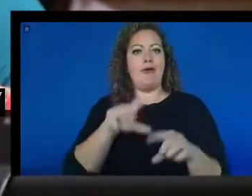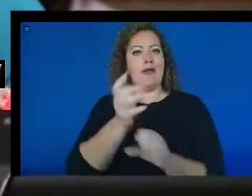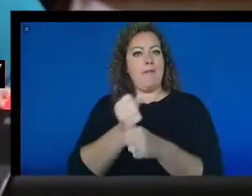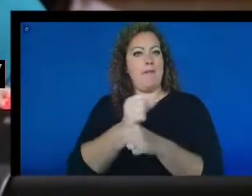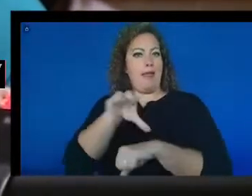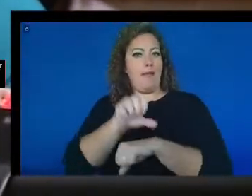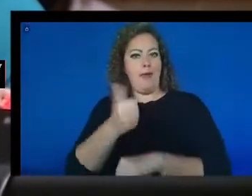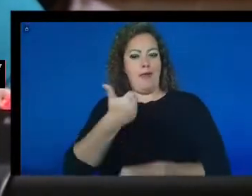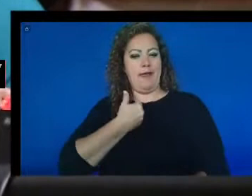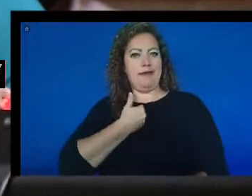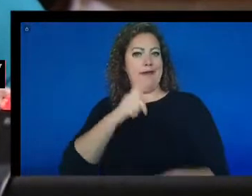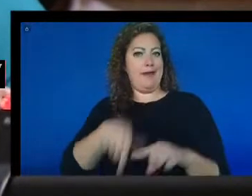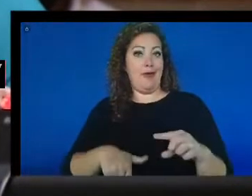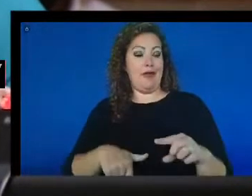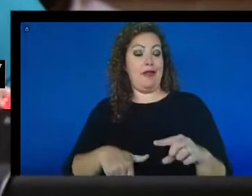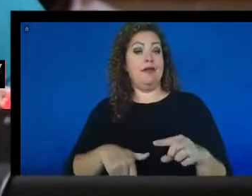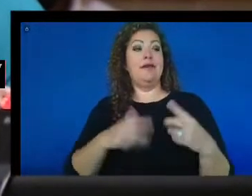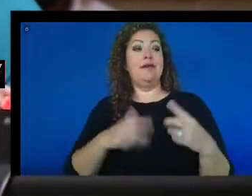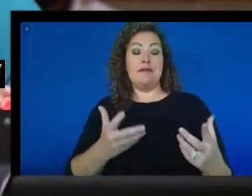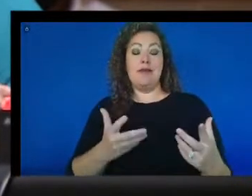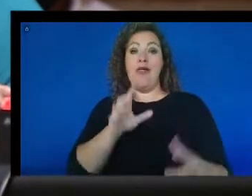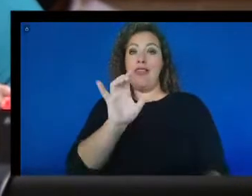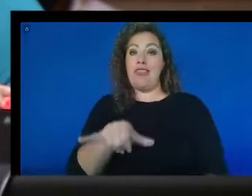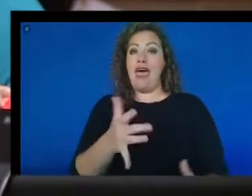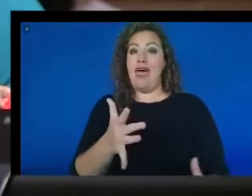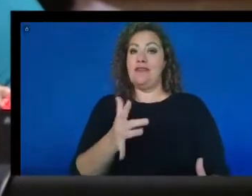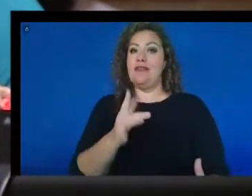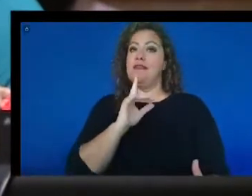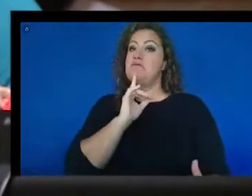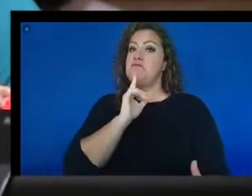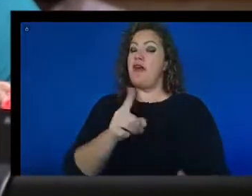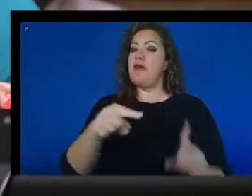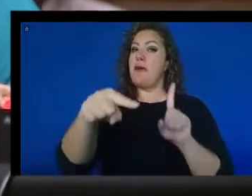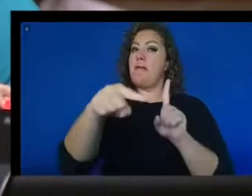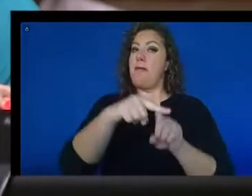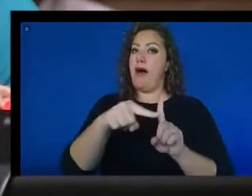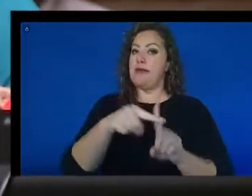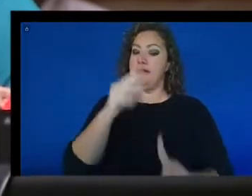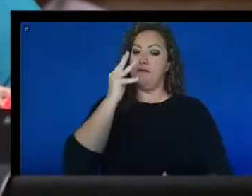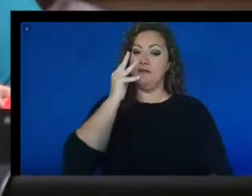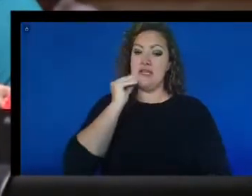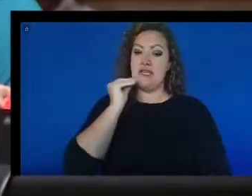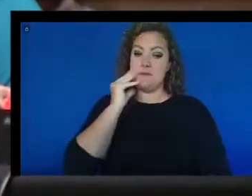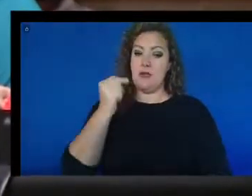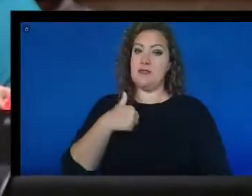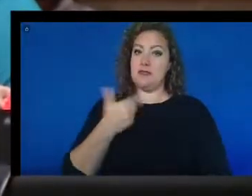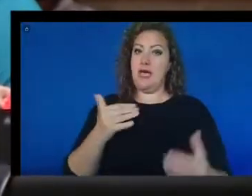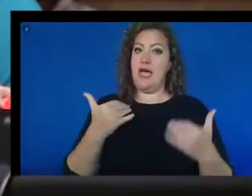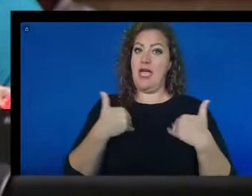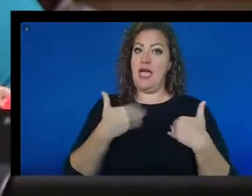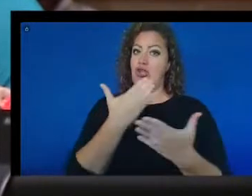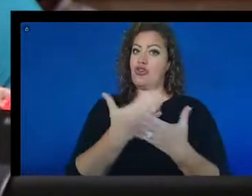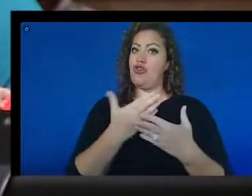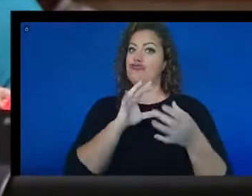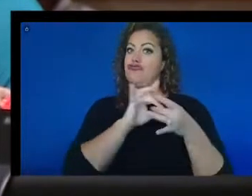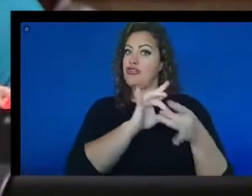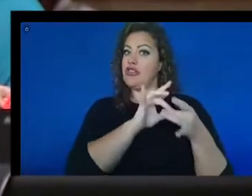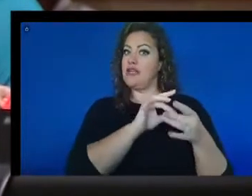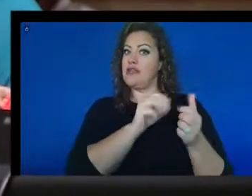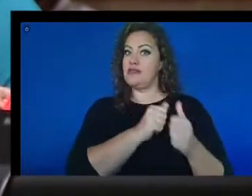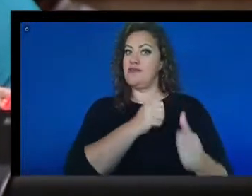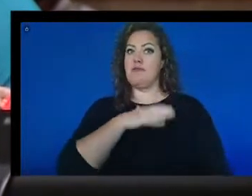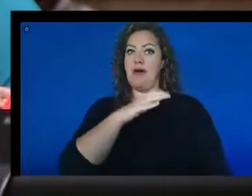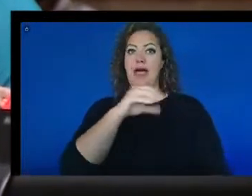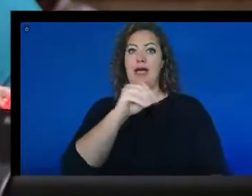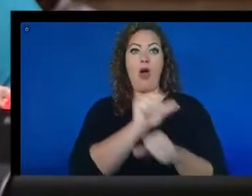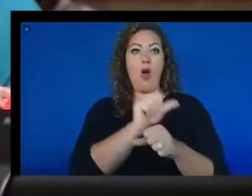with that said, it was a very positive experience that I had good relationships with my coworkers and